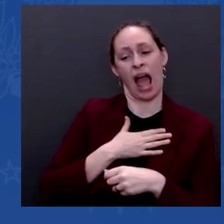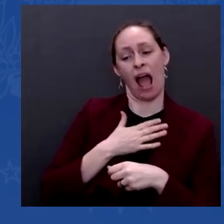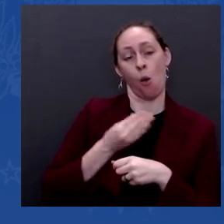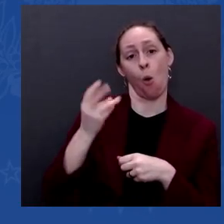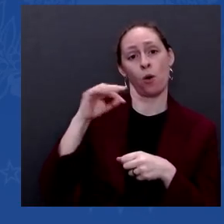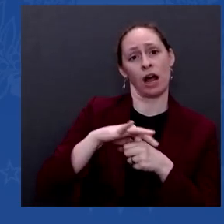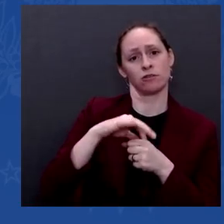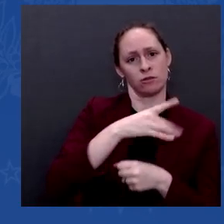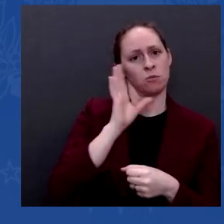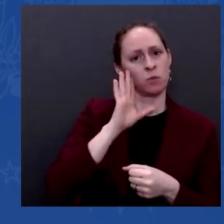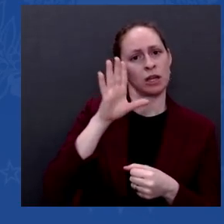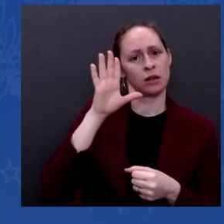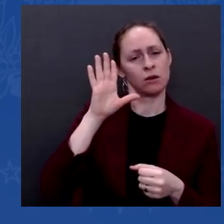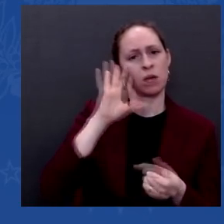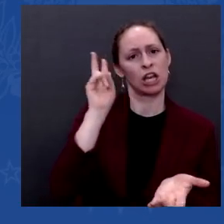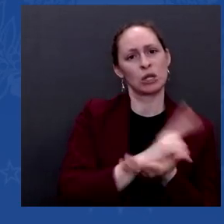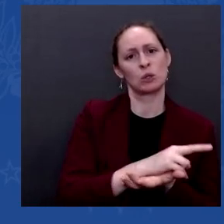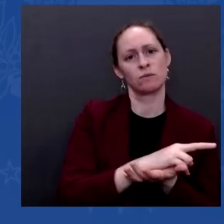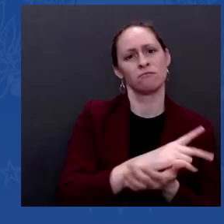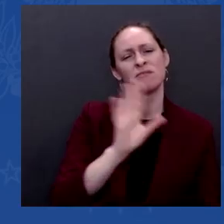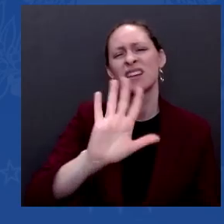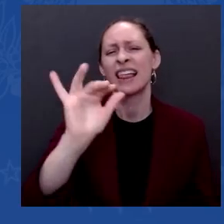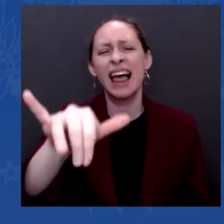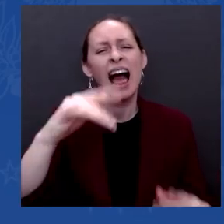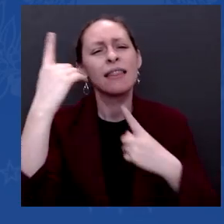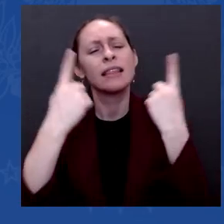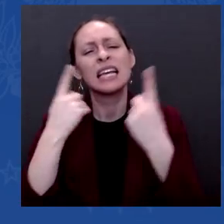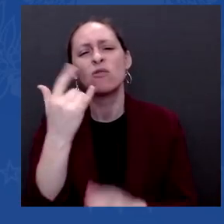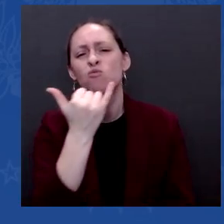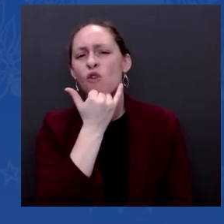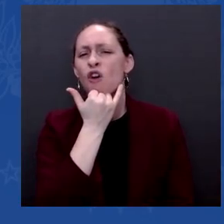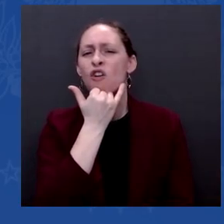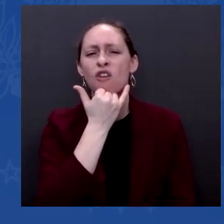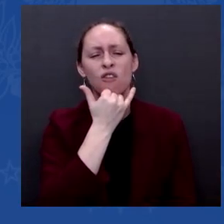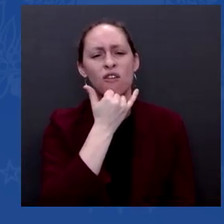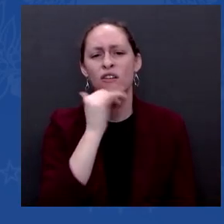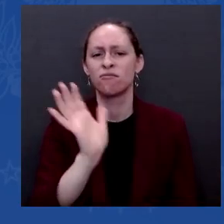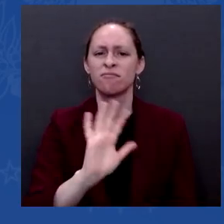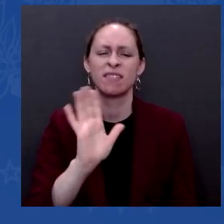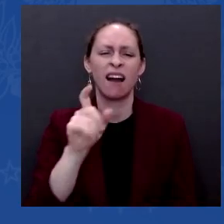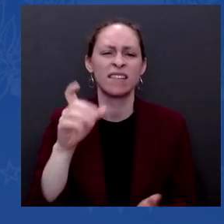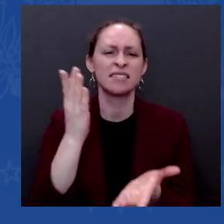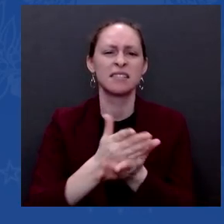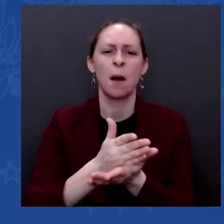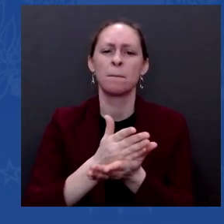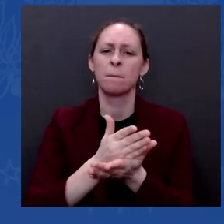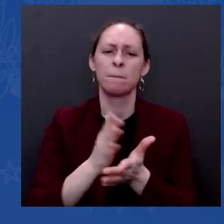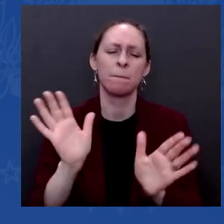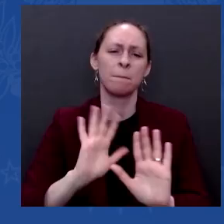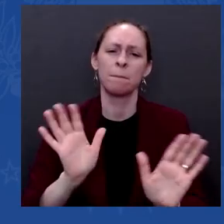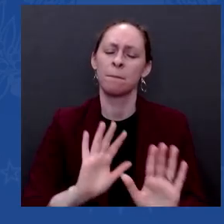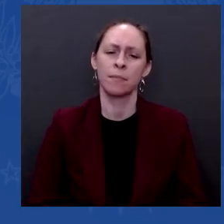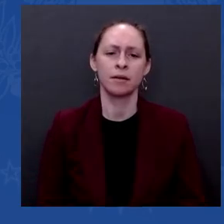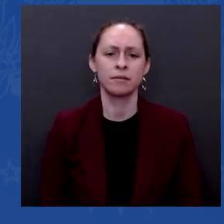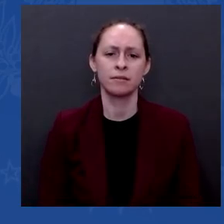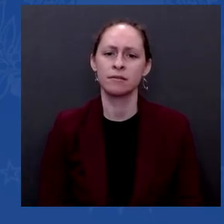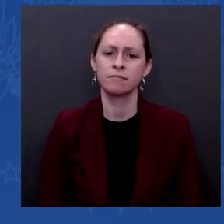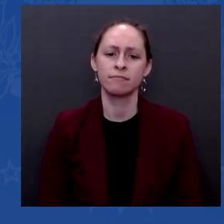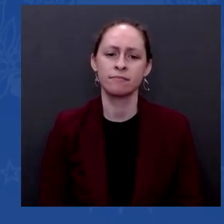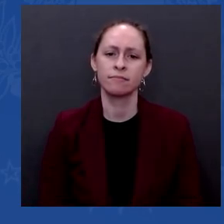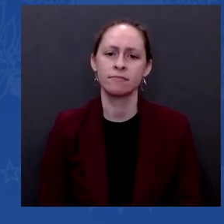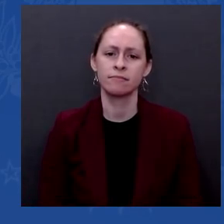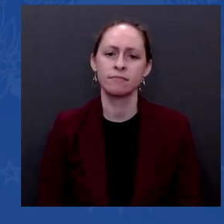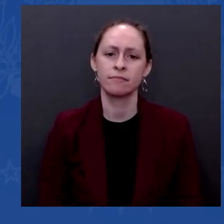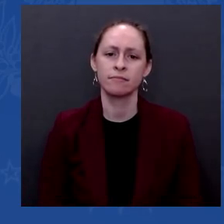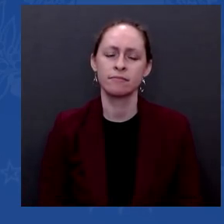And I doubt you're all — it sounds like I'm being solicitous — you're all bright as hell, well-informed, more